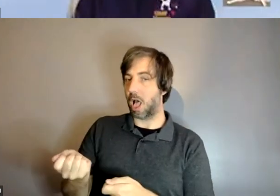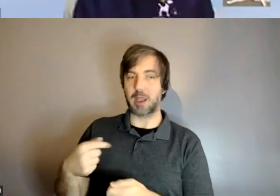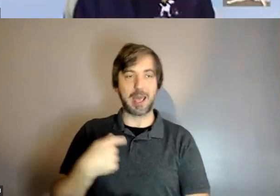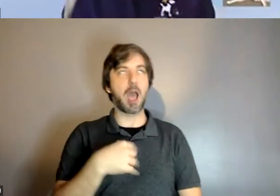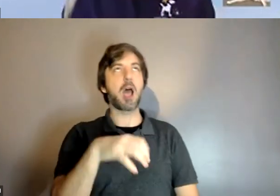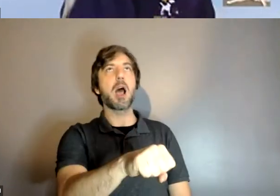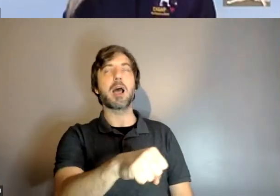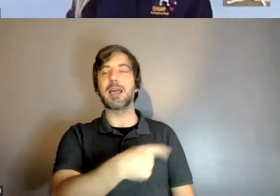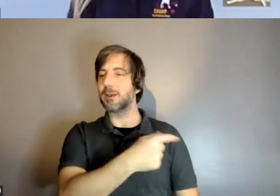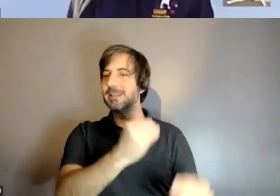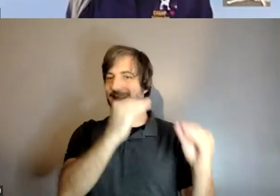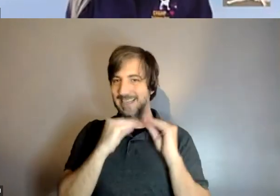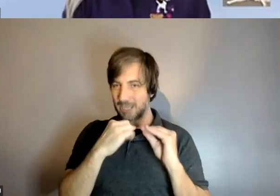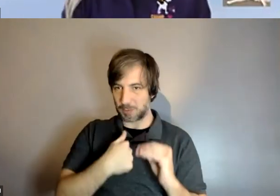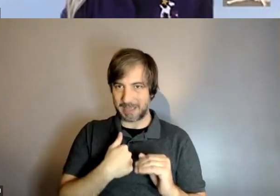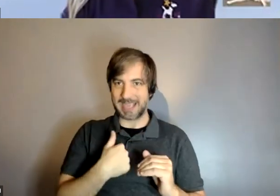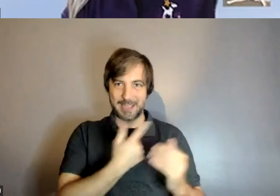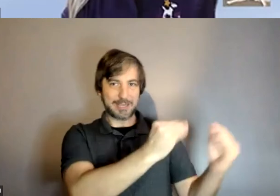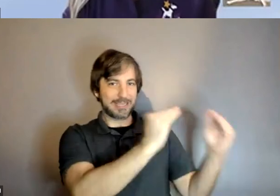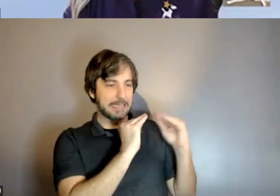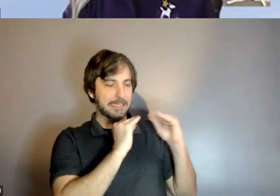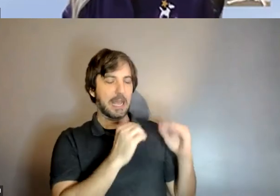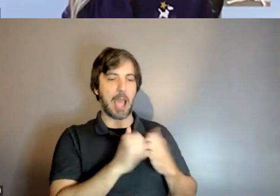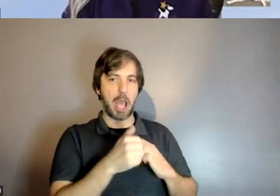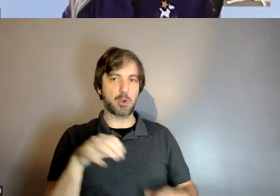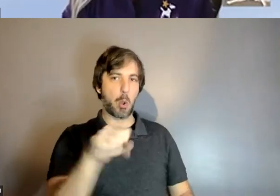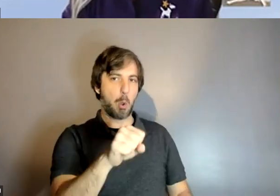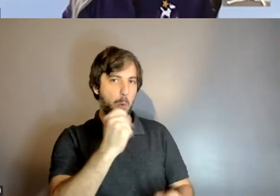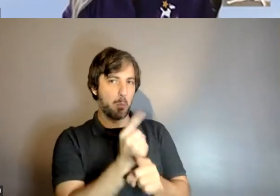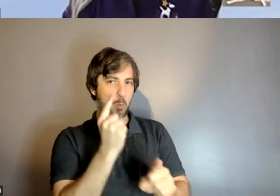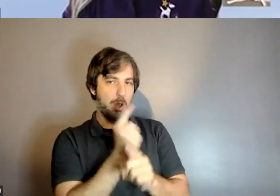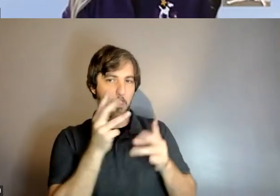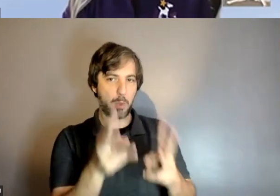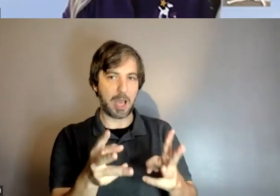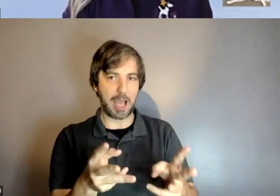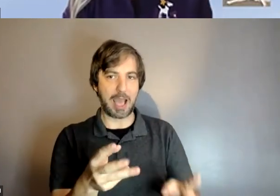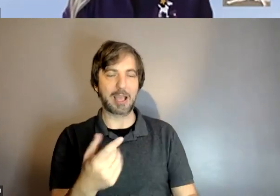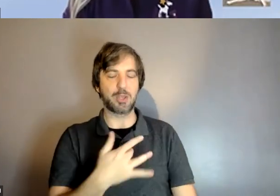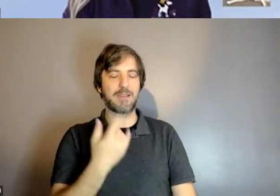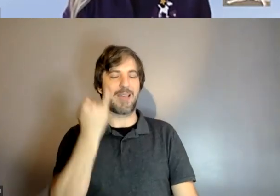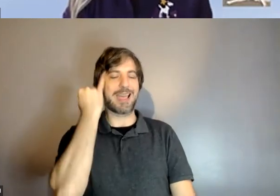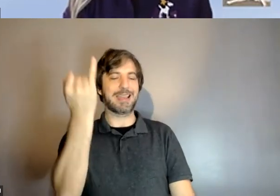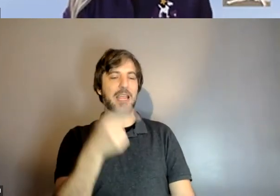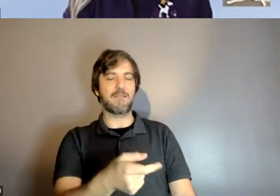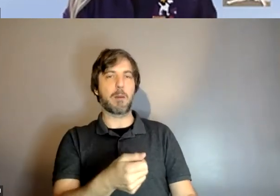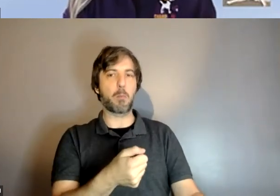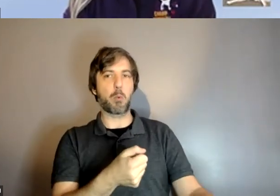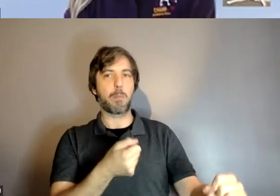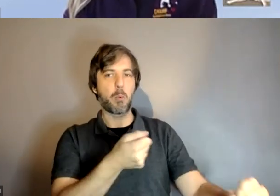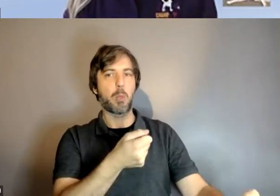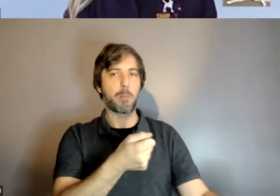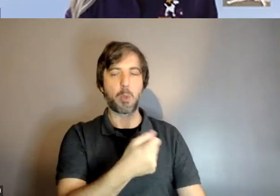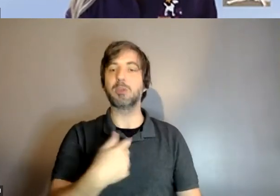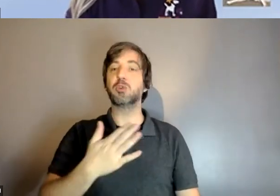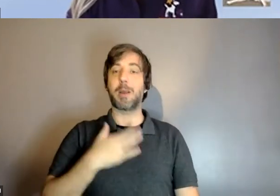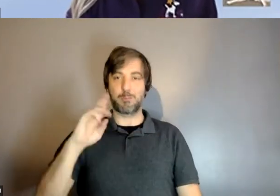properly and make sure like you get you're comfortable with the idea that there's something always pulling on you so my right hand is my dominant hand